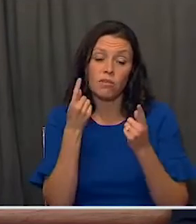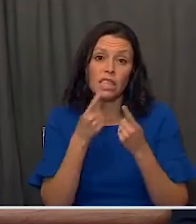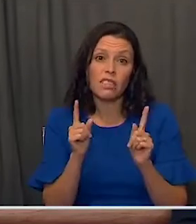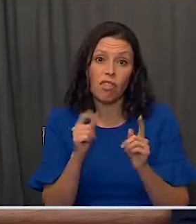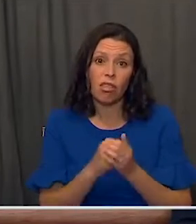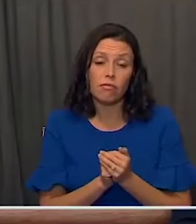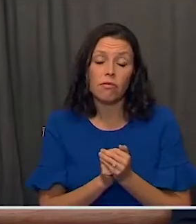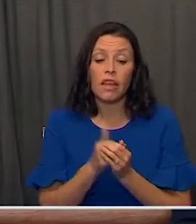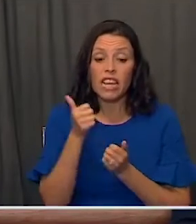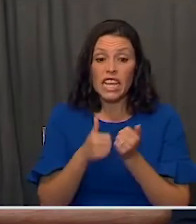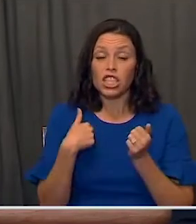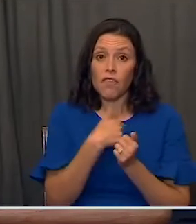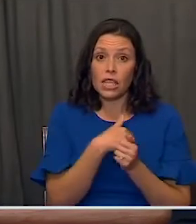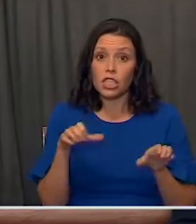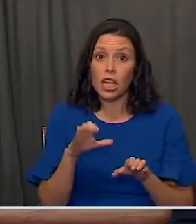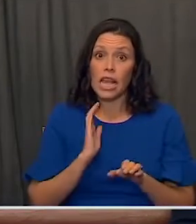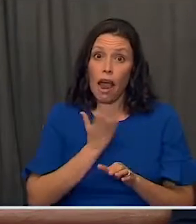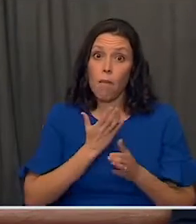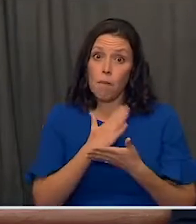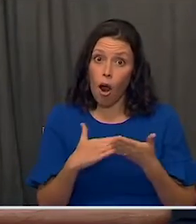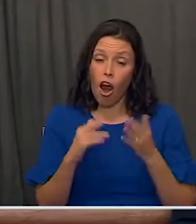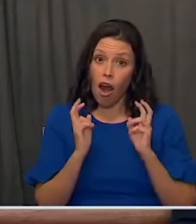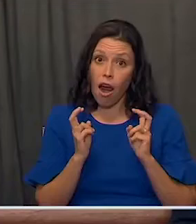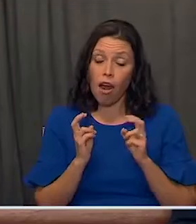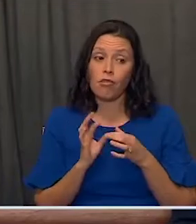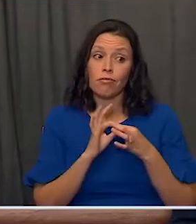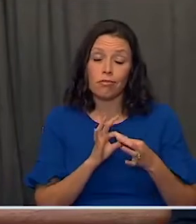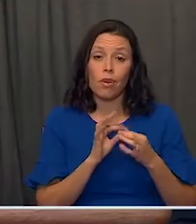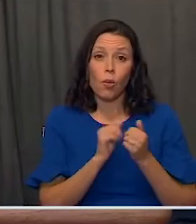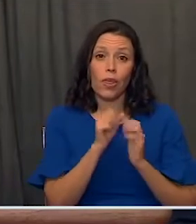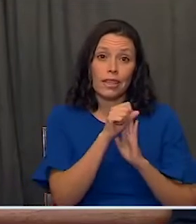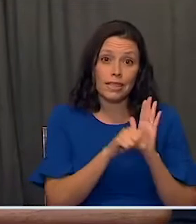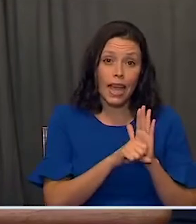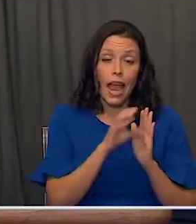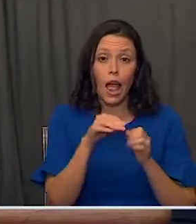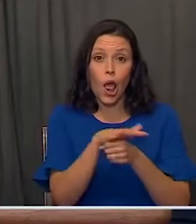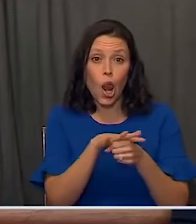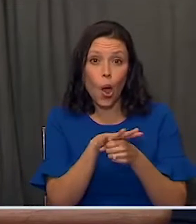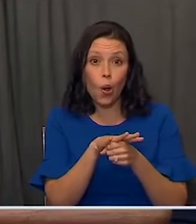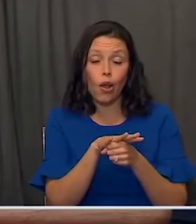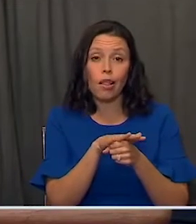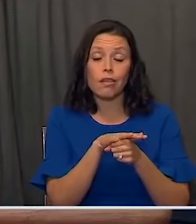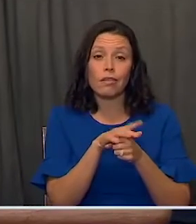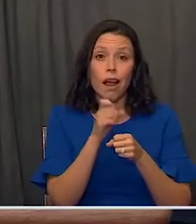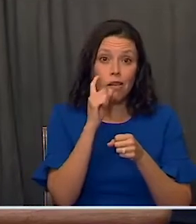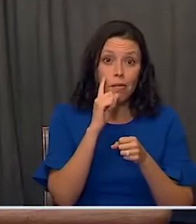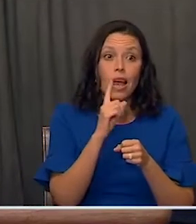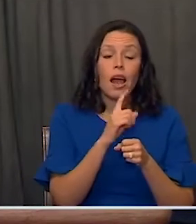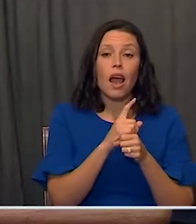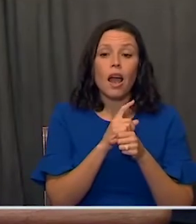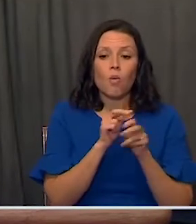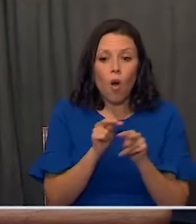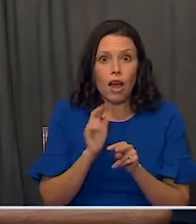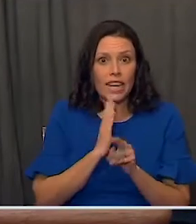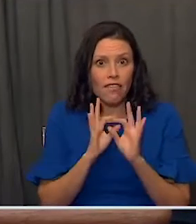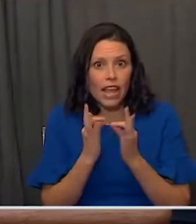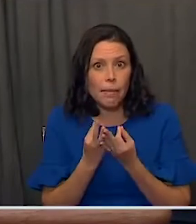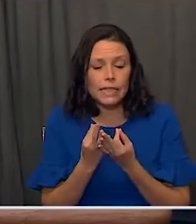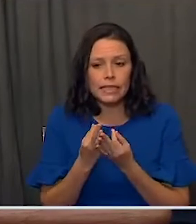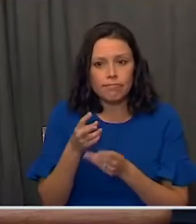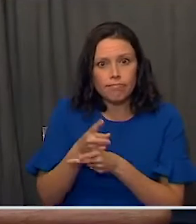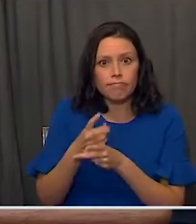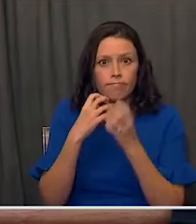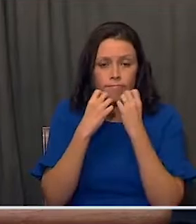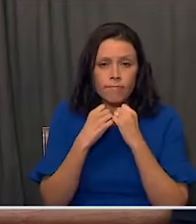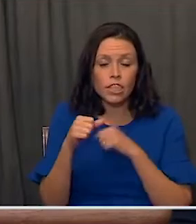each of us does our part in partnership with state and local officials, each of us does our part to look after our own families and our